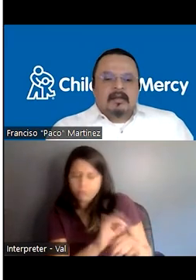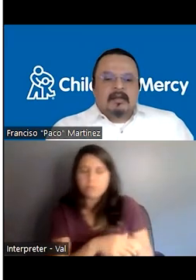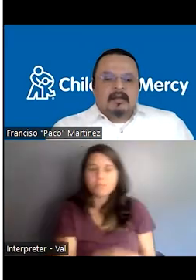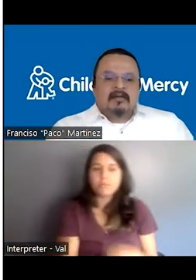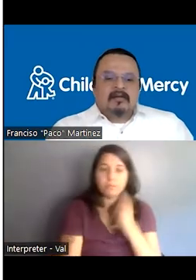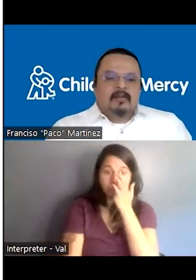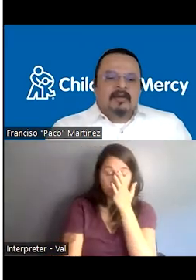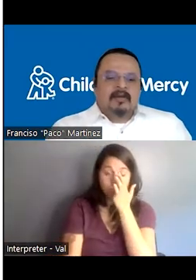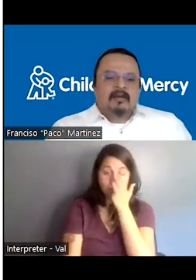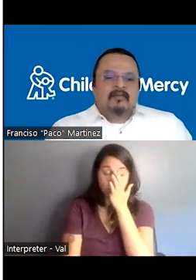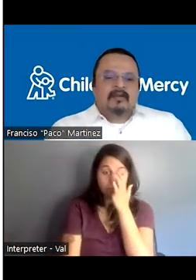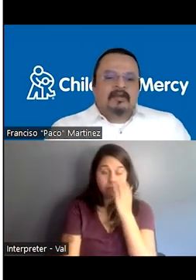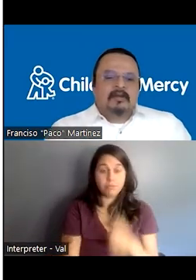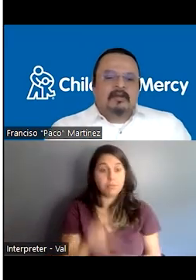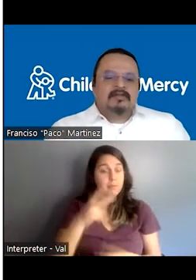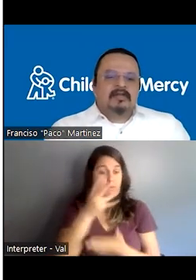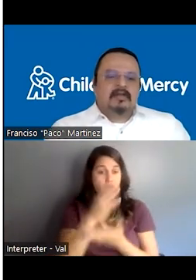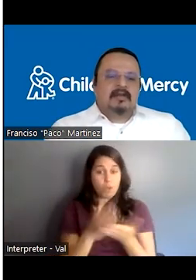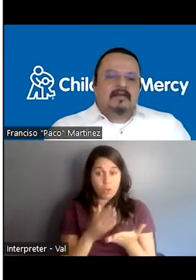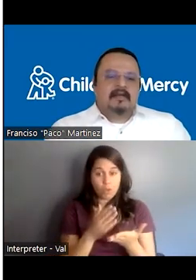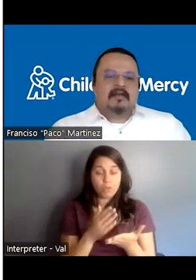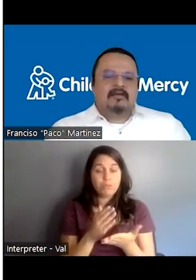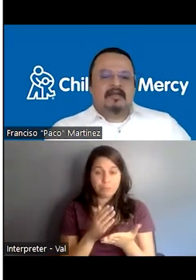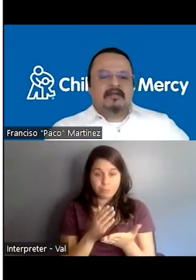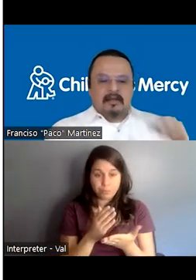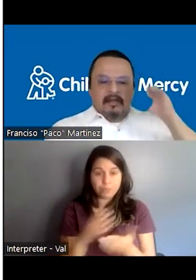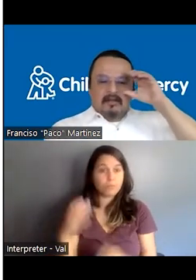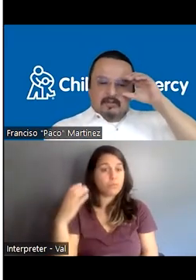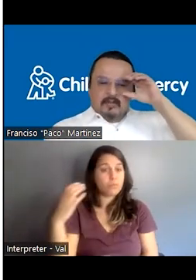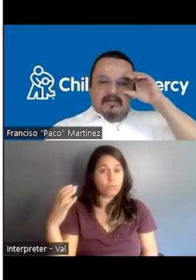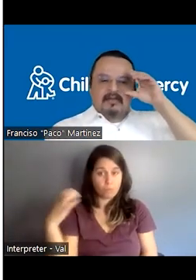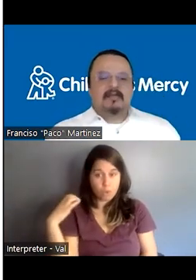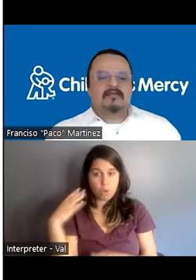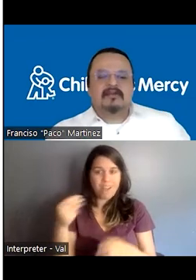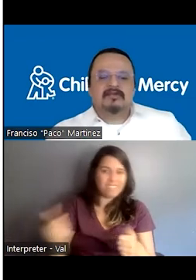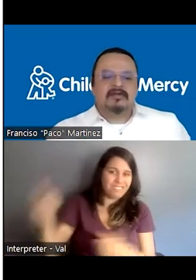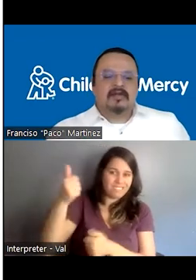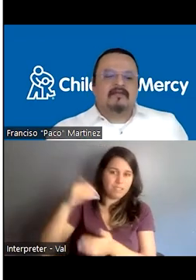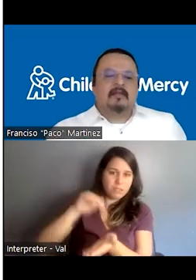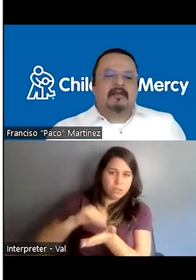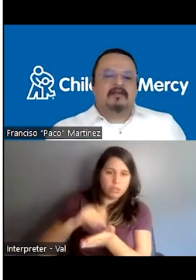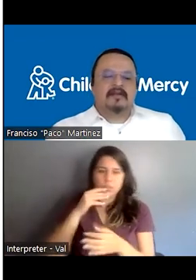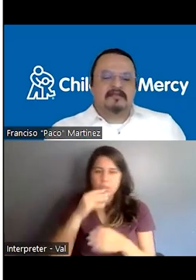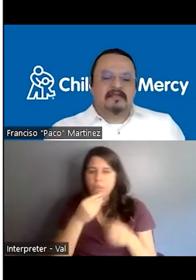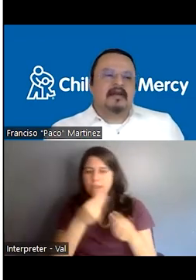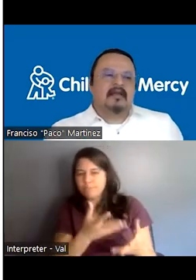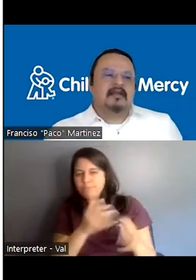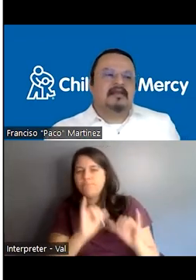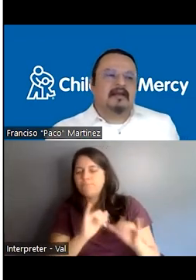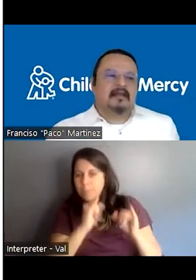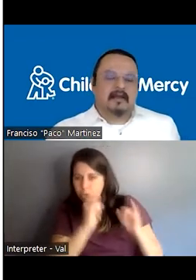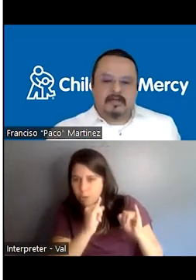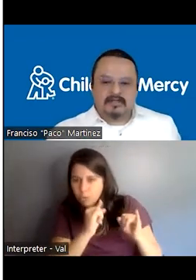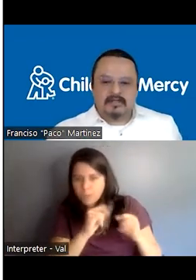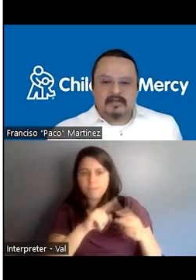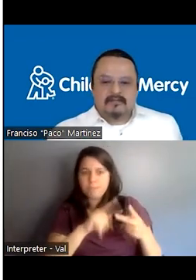And the second component of this weekly coaching is that the coach and the attending doctors provide individual instruction and feedback to residents in the